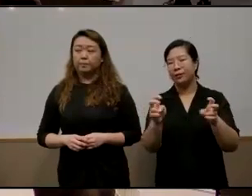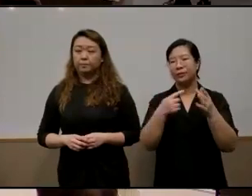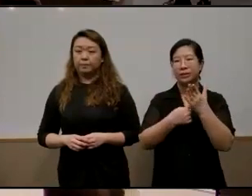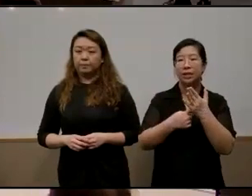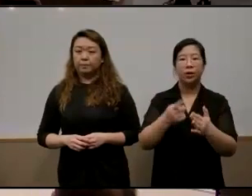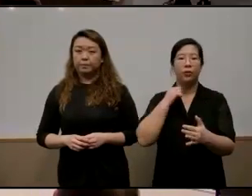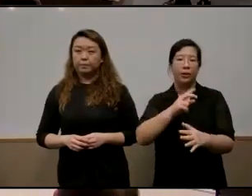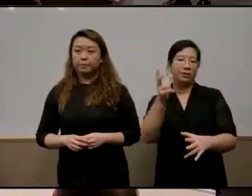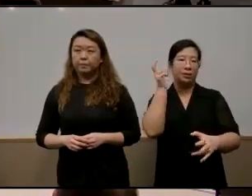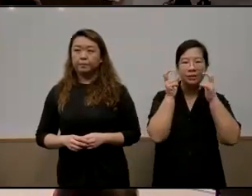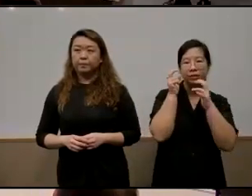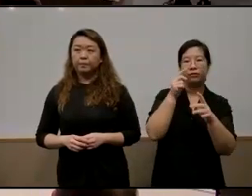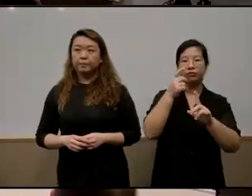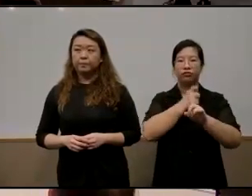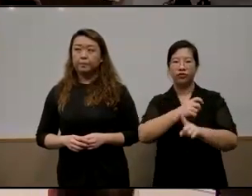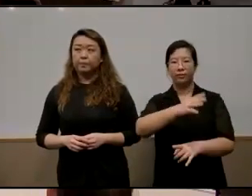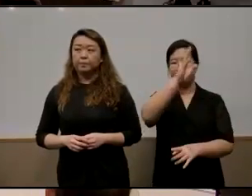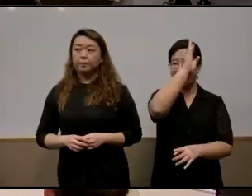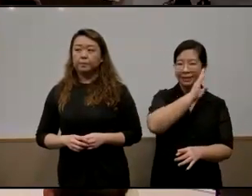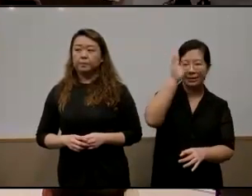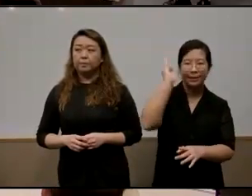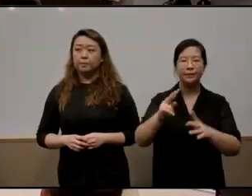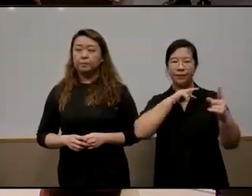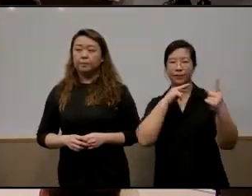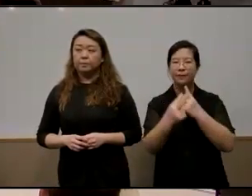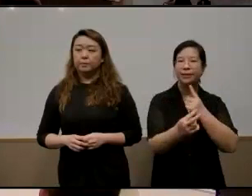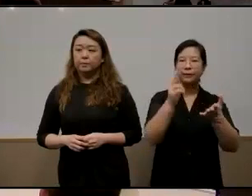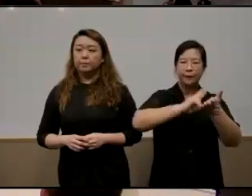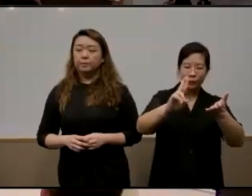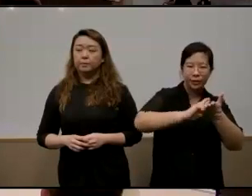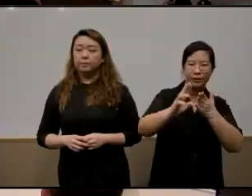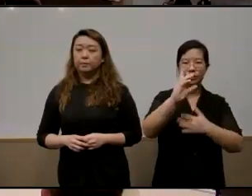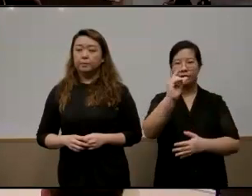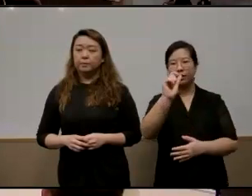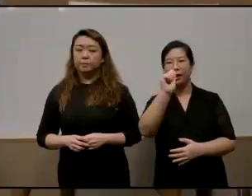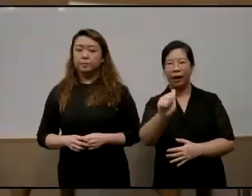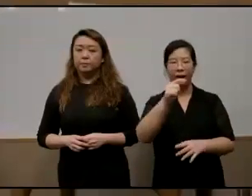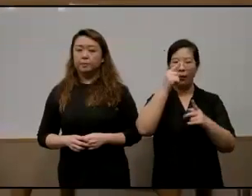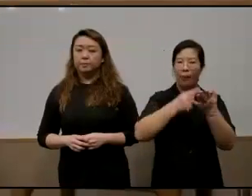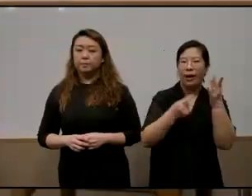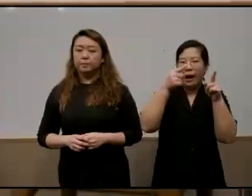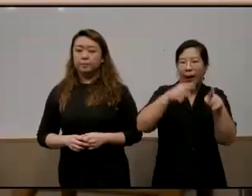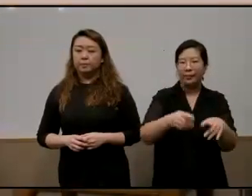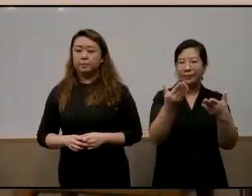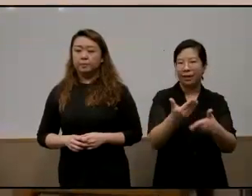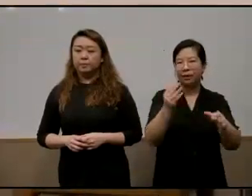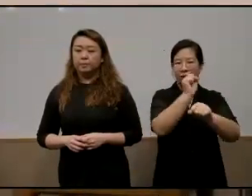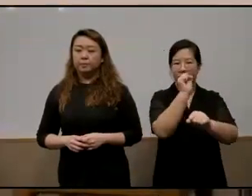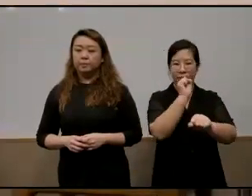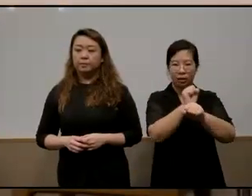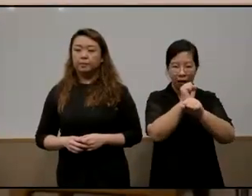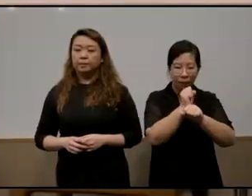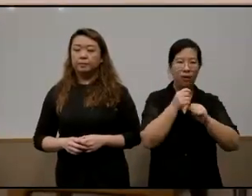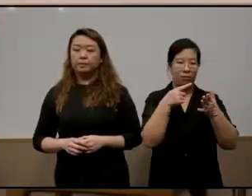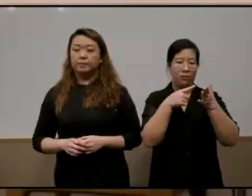heard from the academic perspective from the research and empirical data about what's happening with education in singapore what is perpetuating